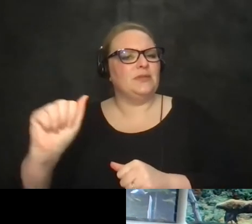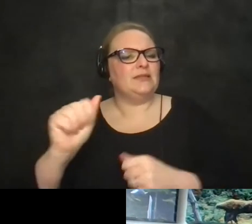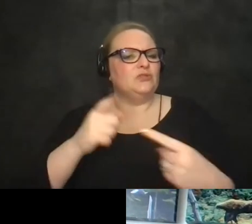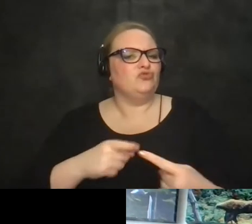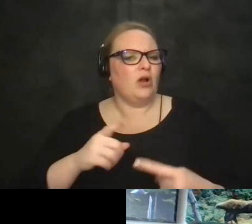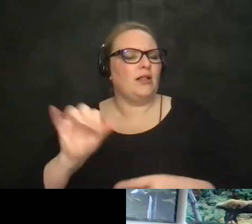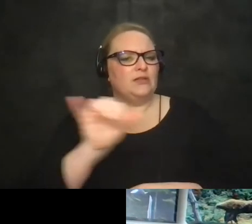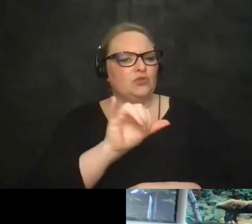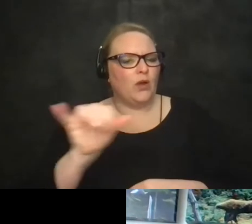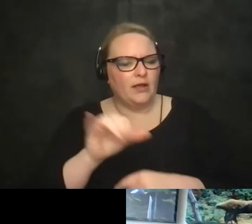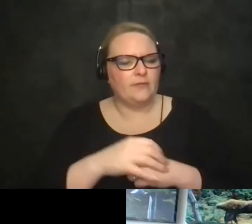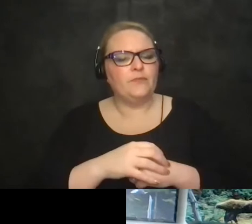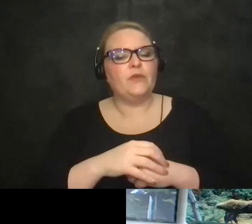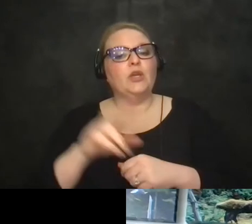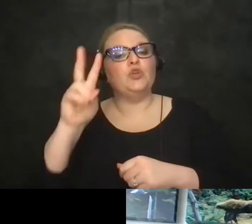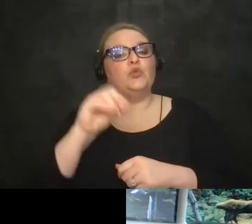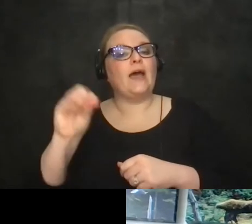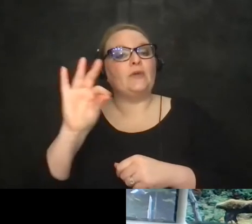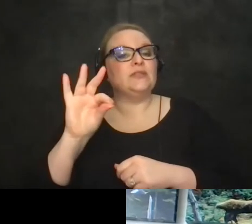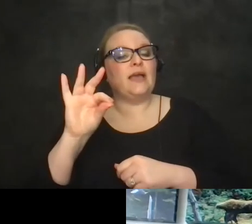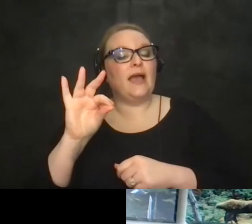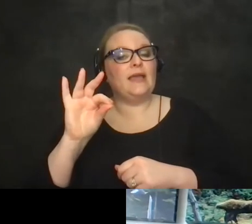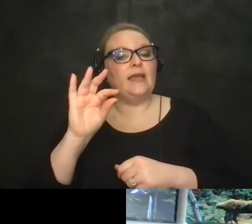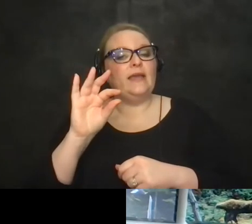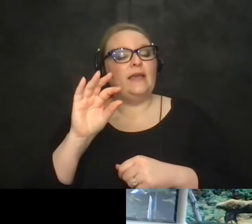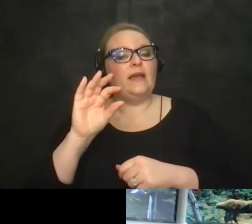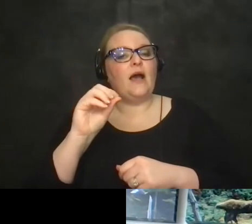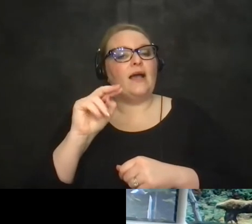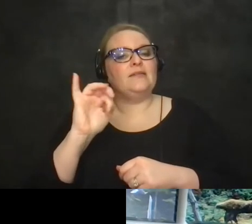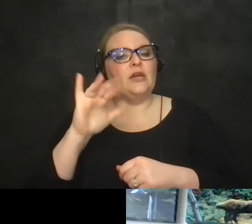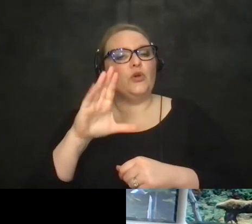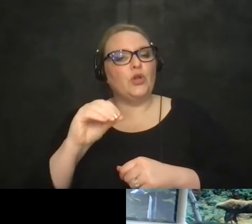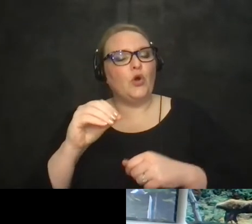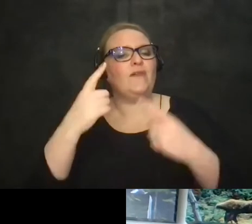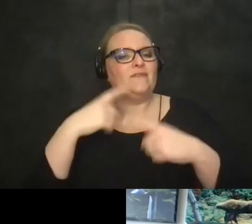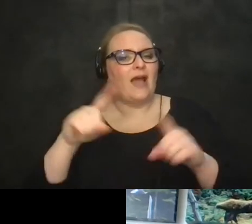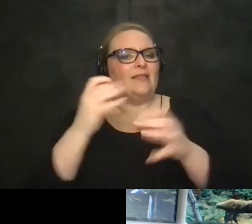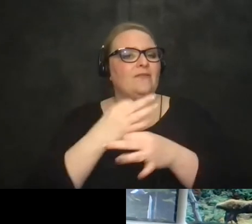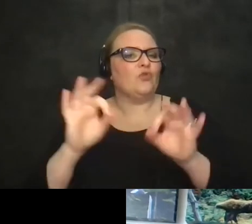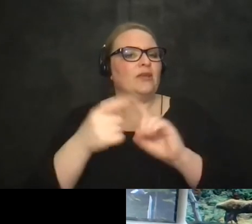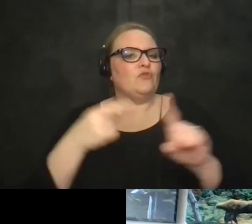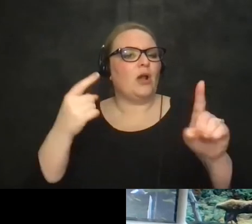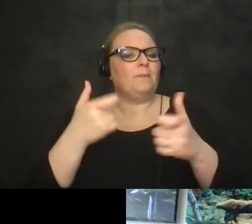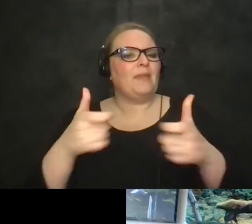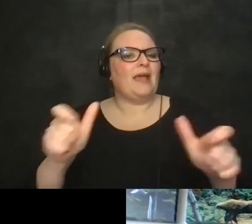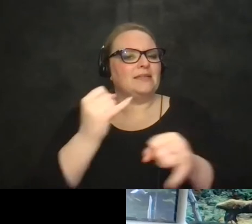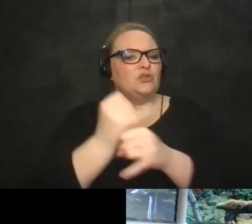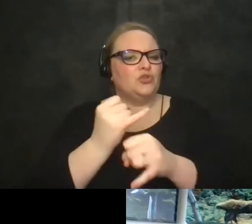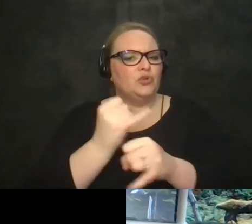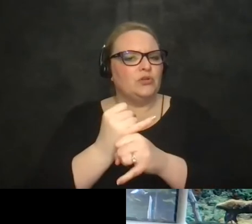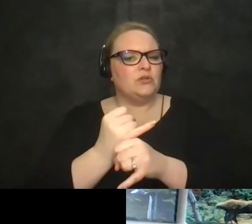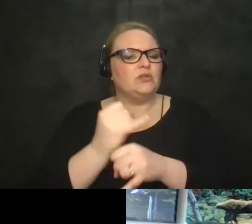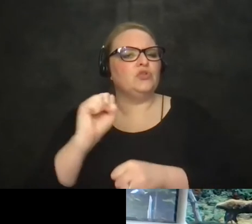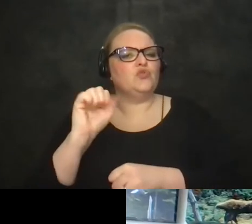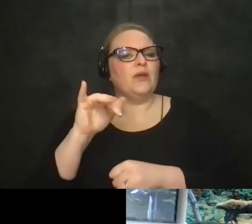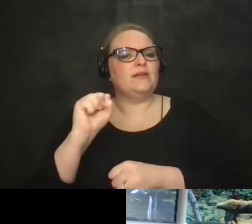who in 2009 in ontario were finally freed from mass institutions like the one in smith falls it's just a